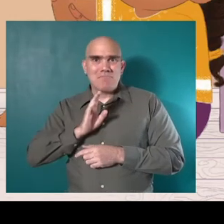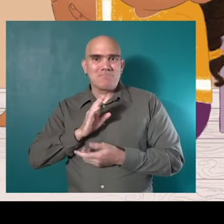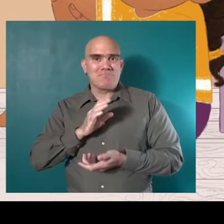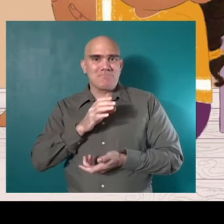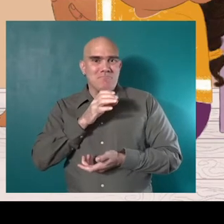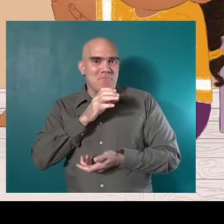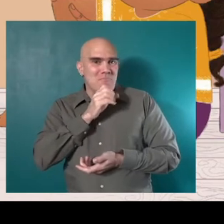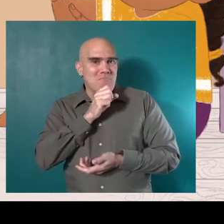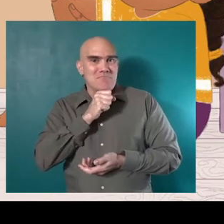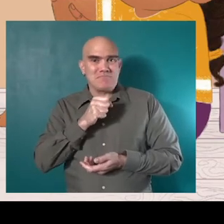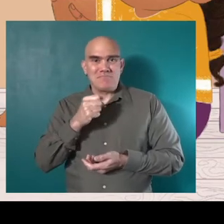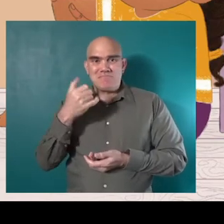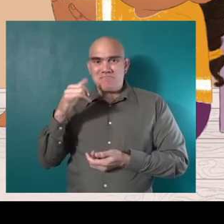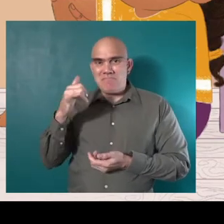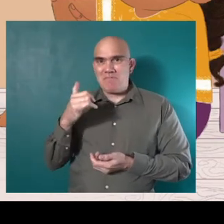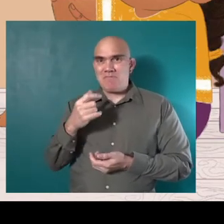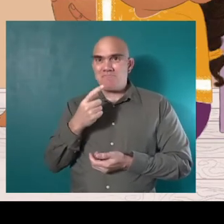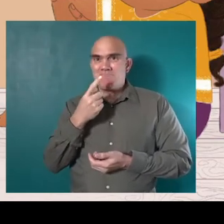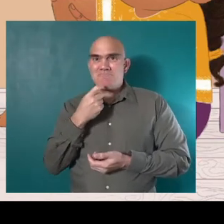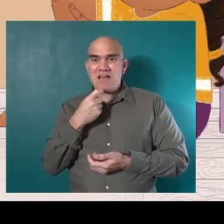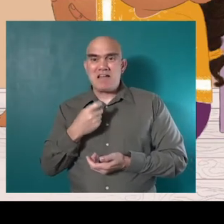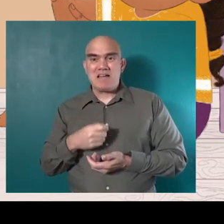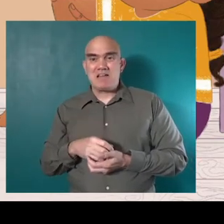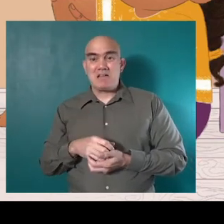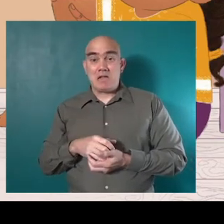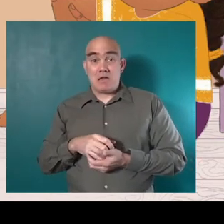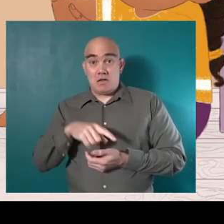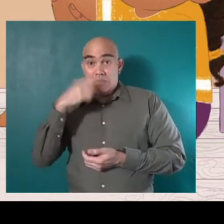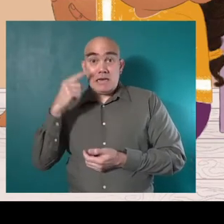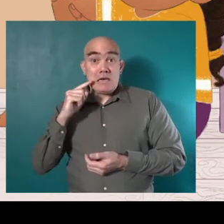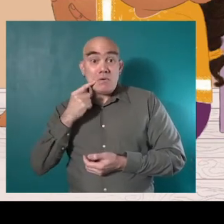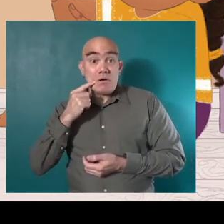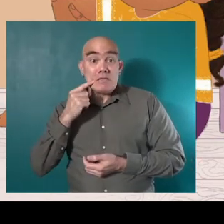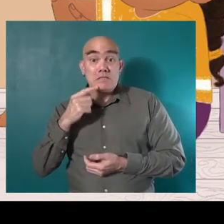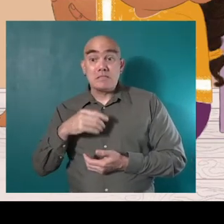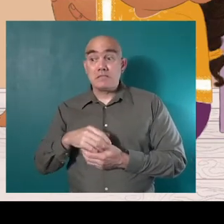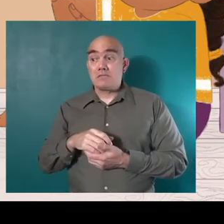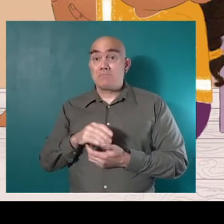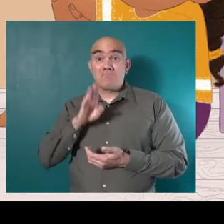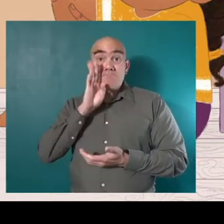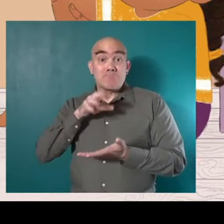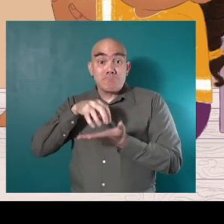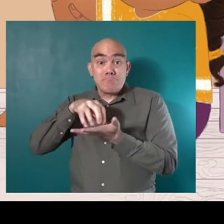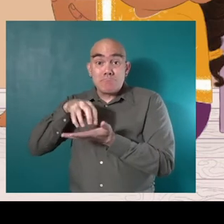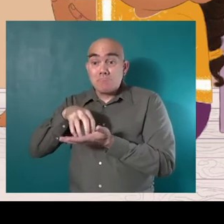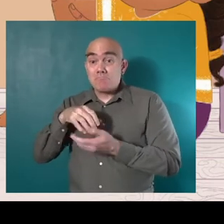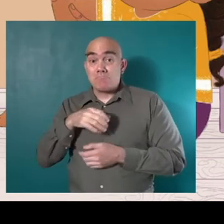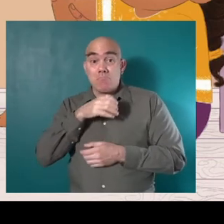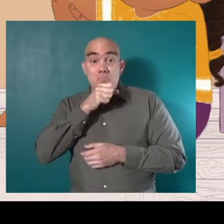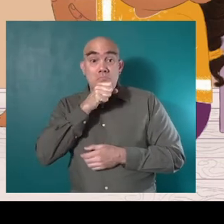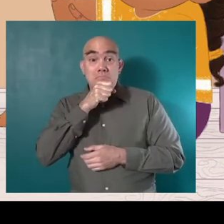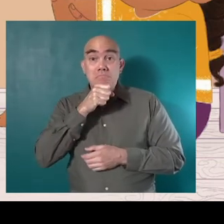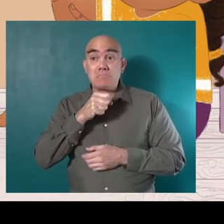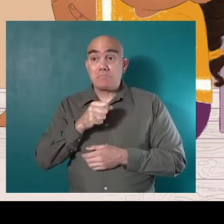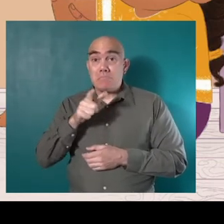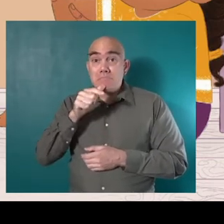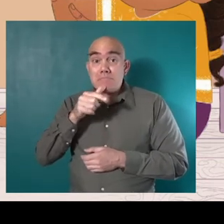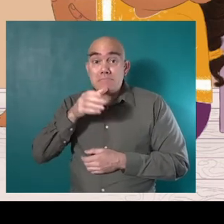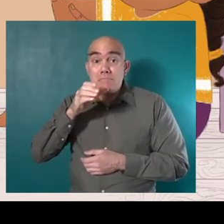orange and yellow and red. Licorice, calories, oranges, lemonade,